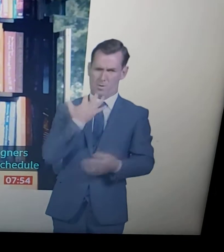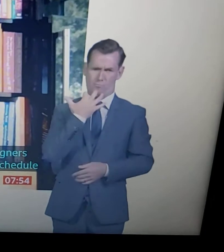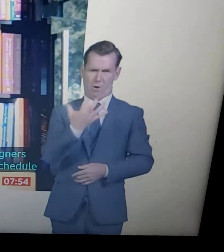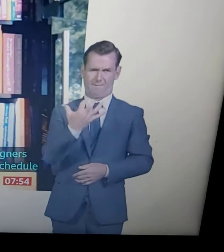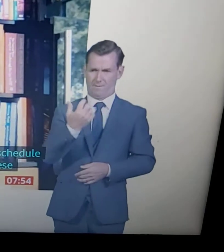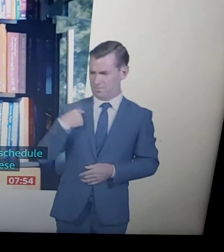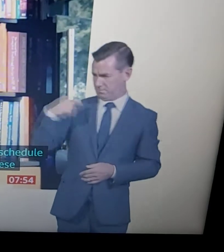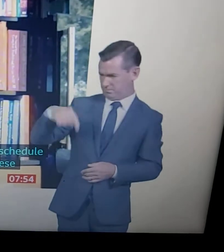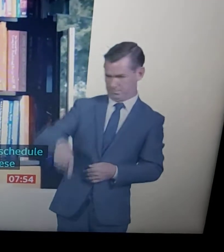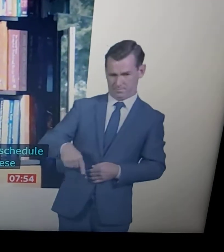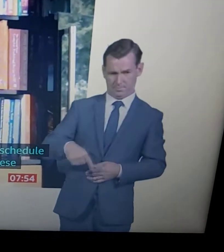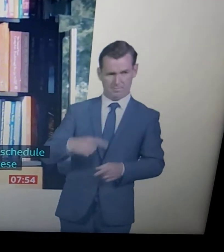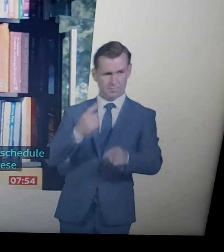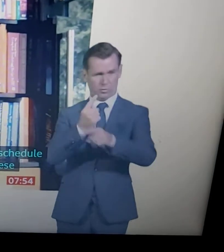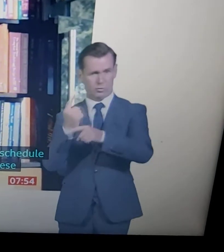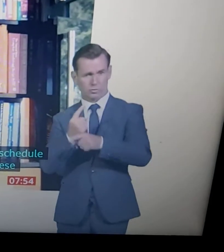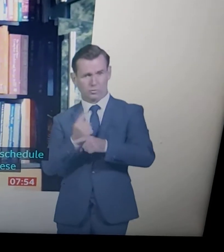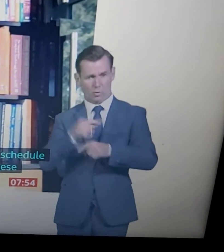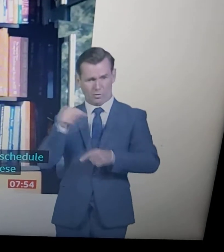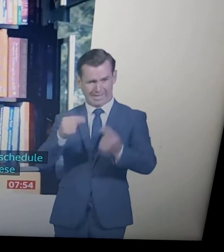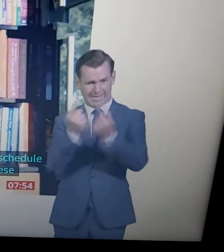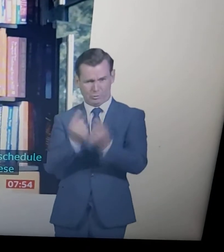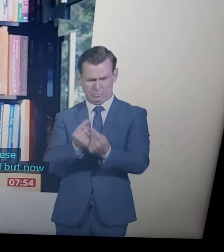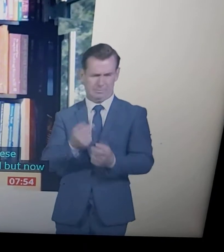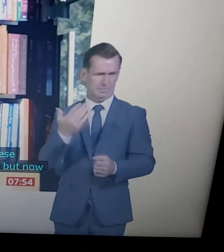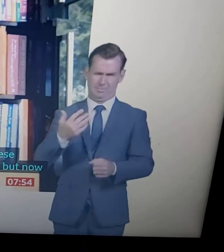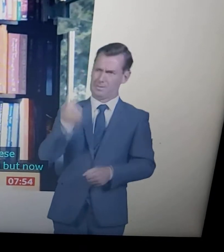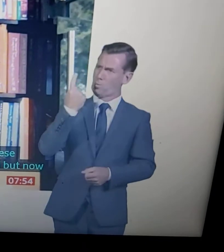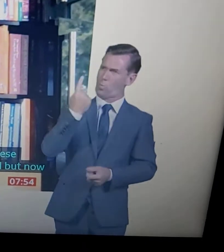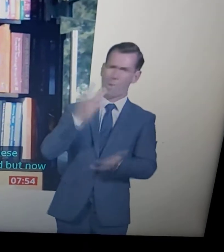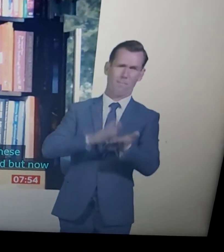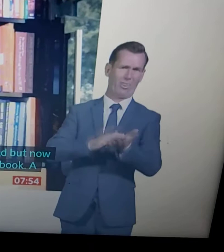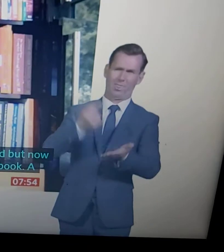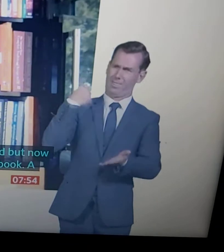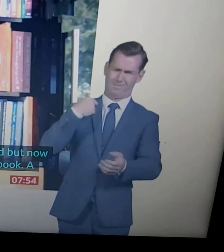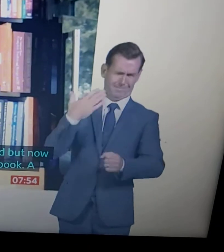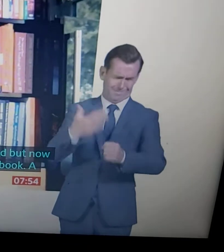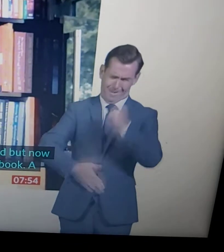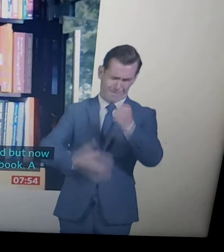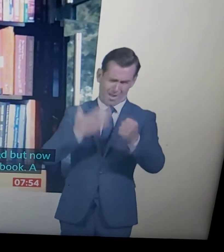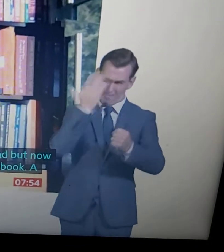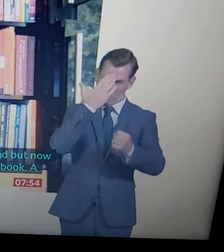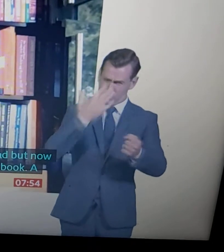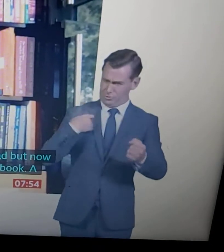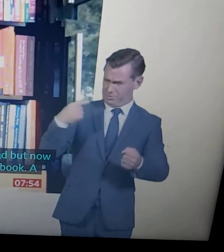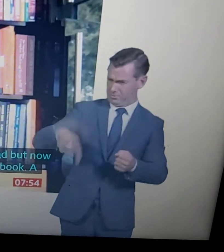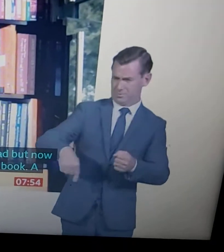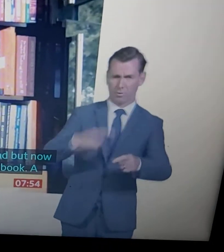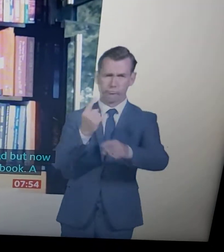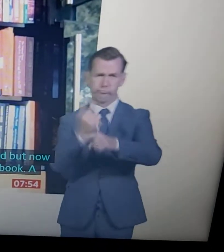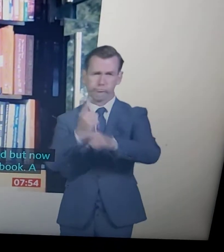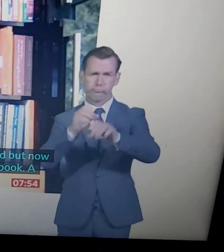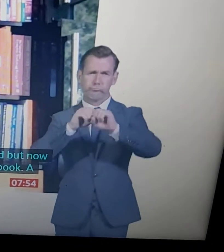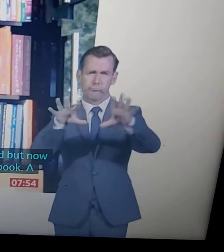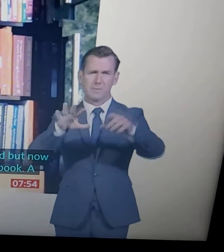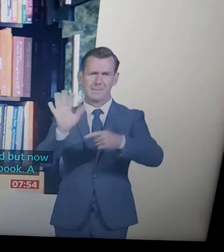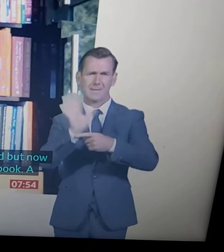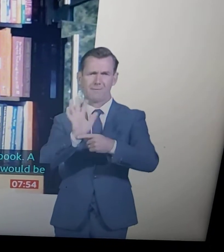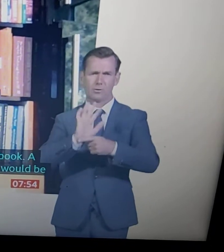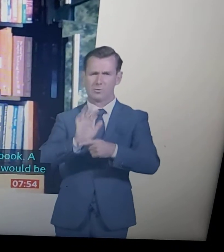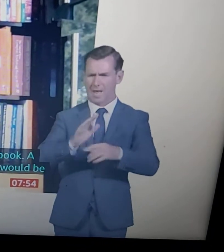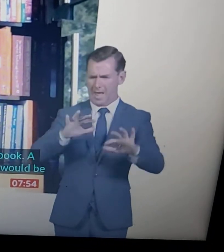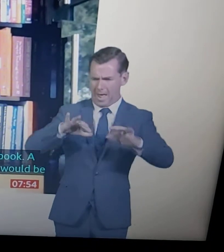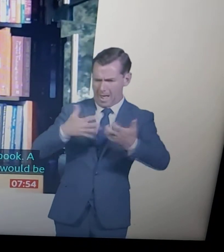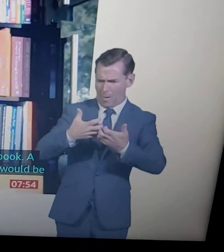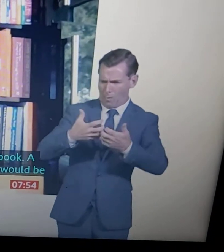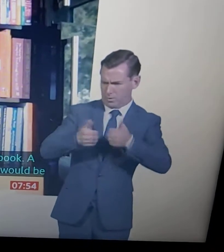talking about this, to talk about these issues. And also, other designers have started to think about how they can support the movement. So I definitely think